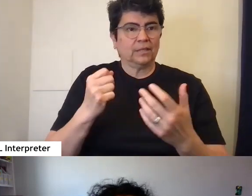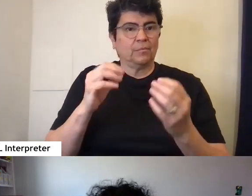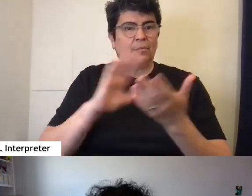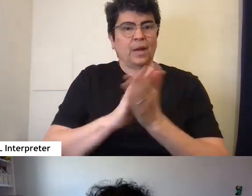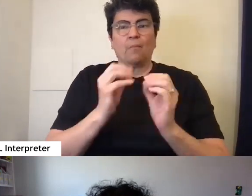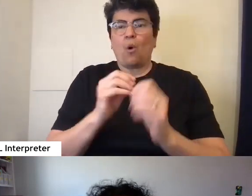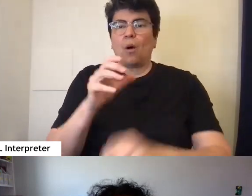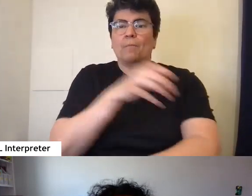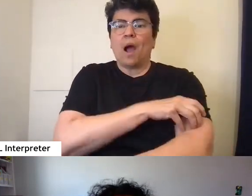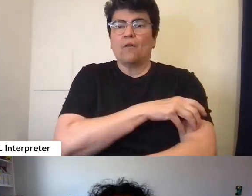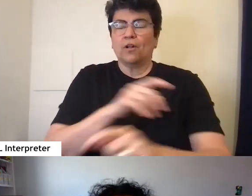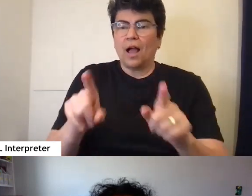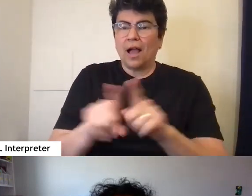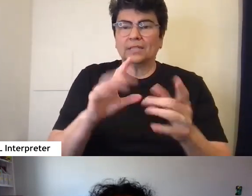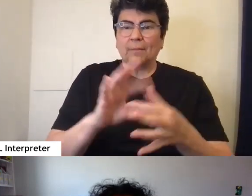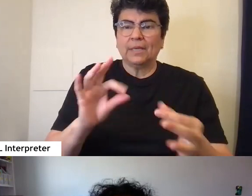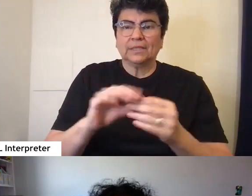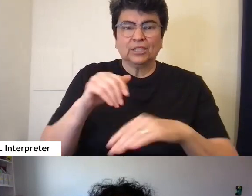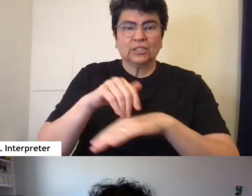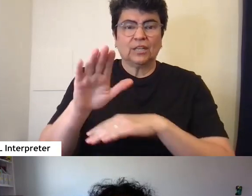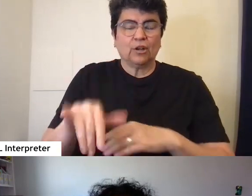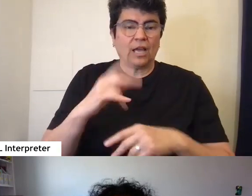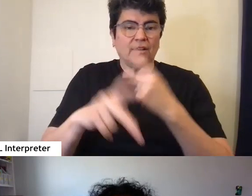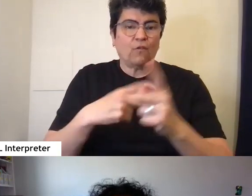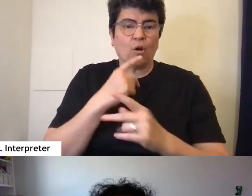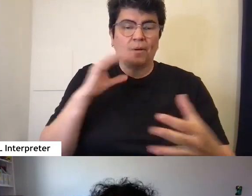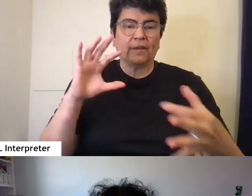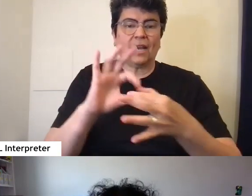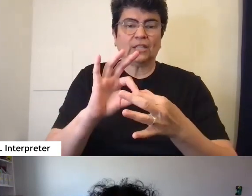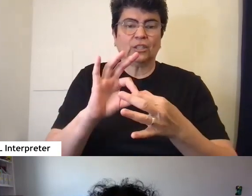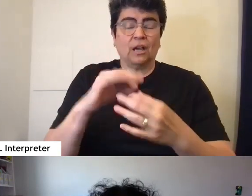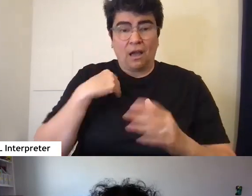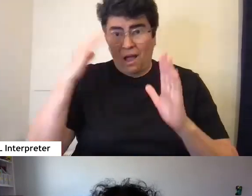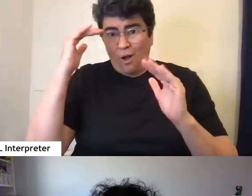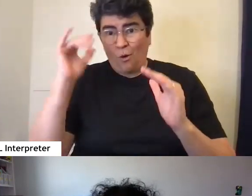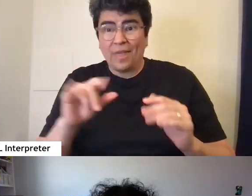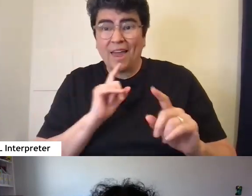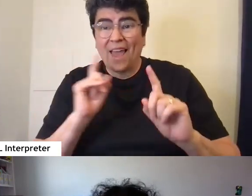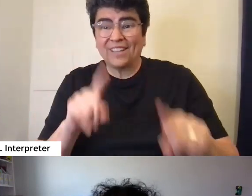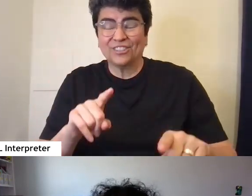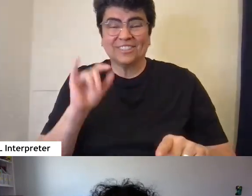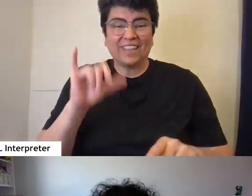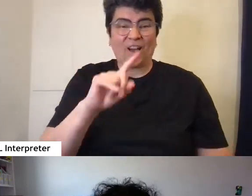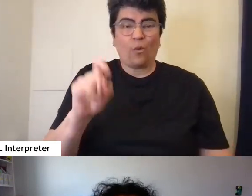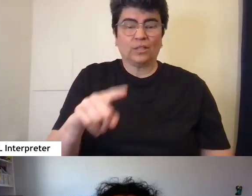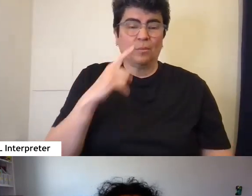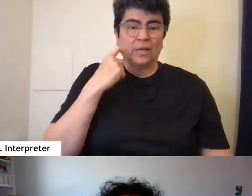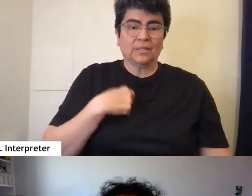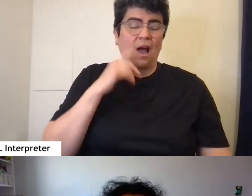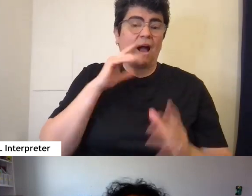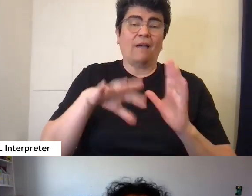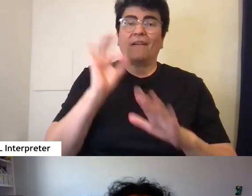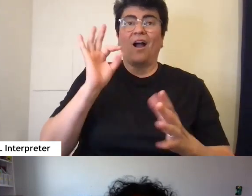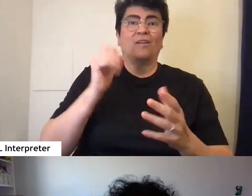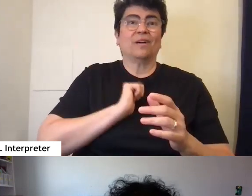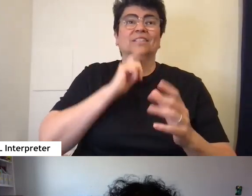a message sender and as a form of connection. I hope that answers and addresses the question because I just found myself going